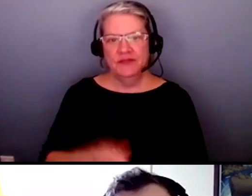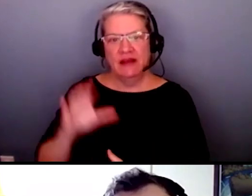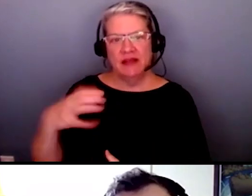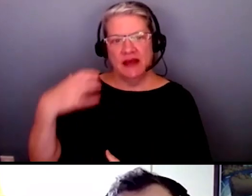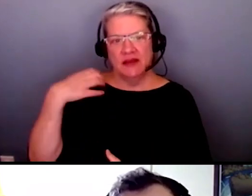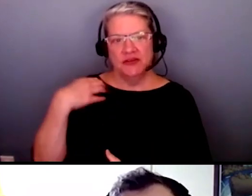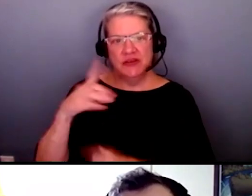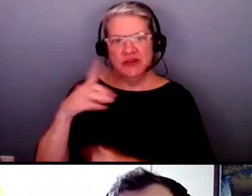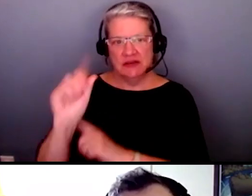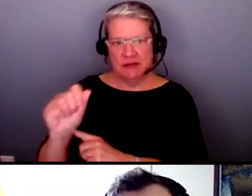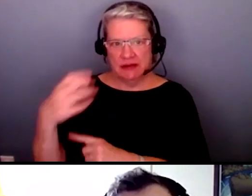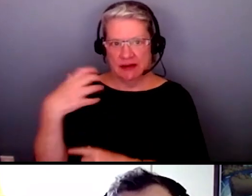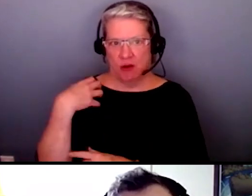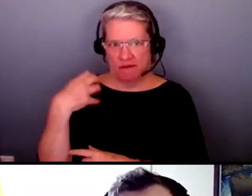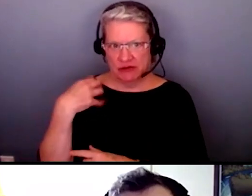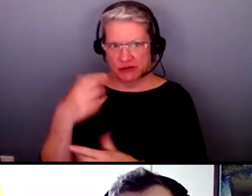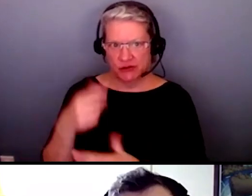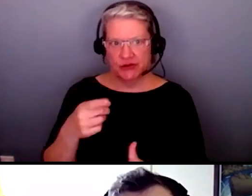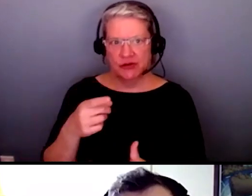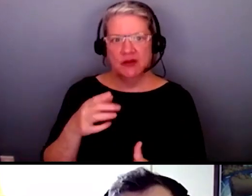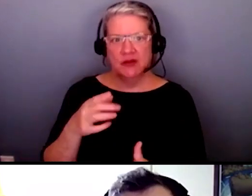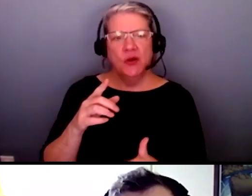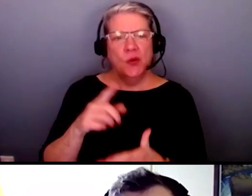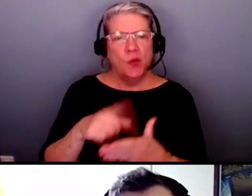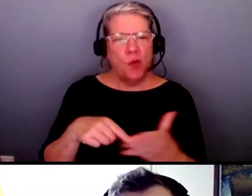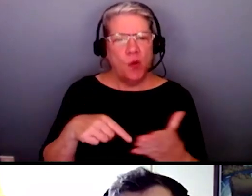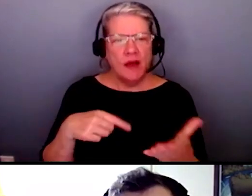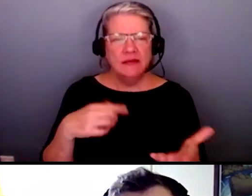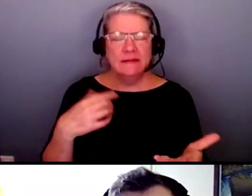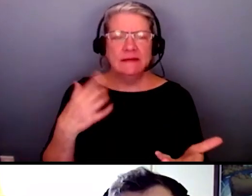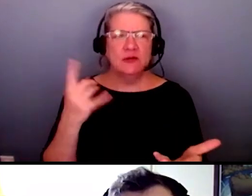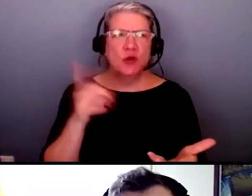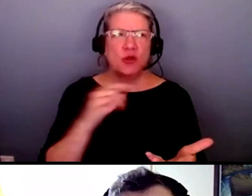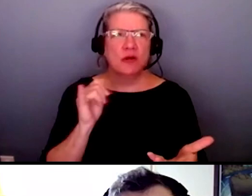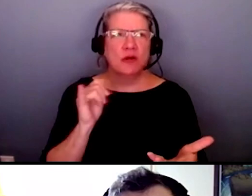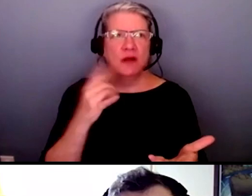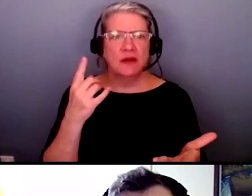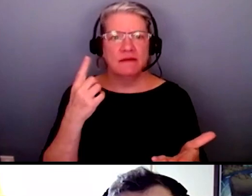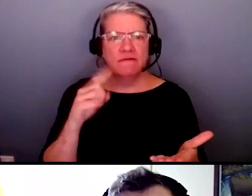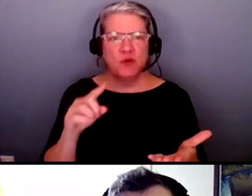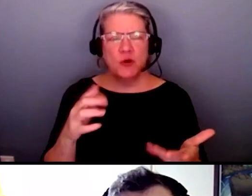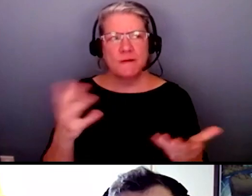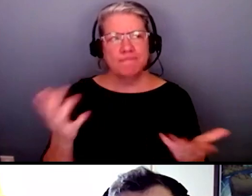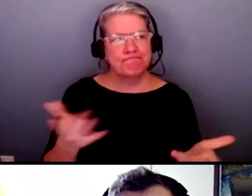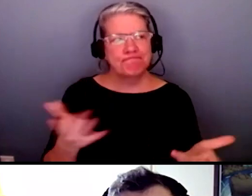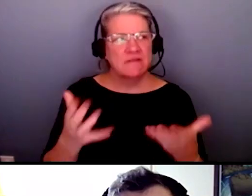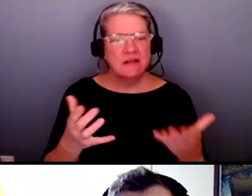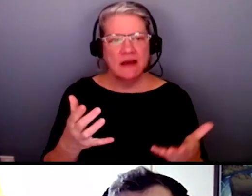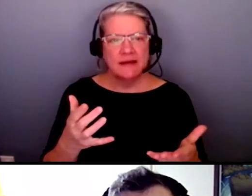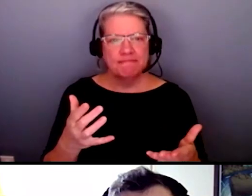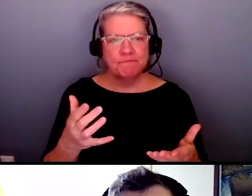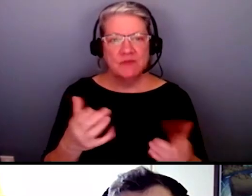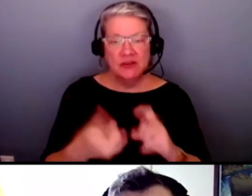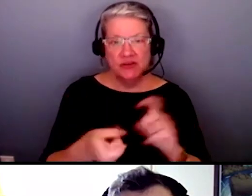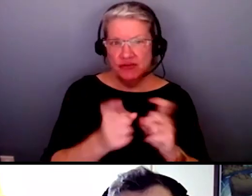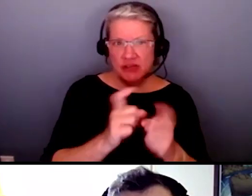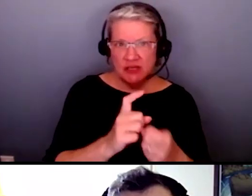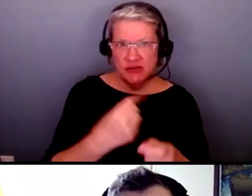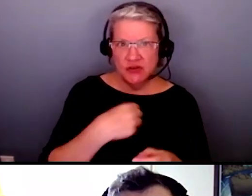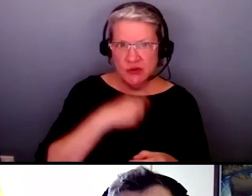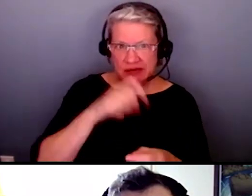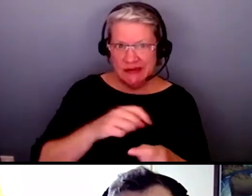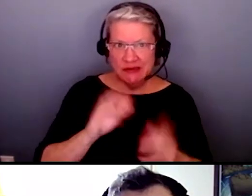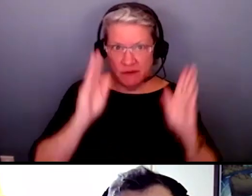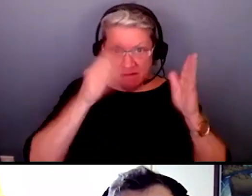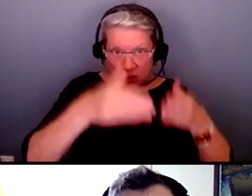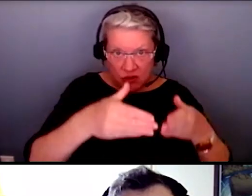officer that you would give us for changes that you think we should continue to